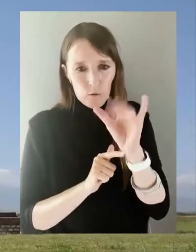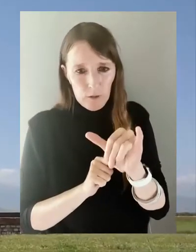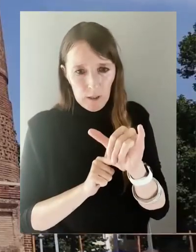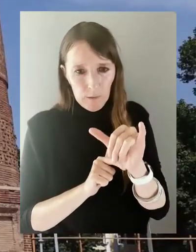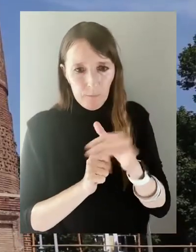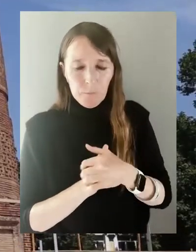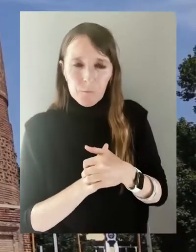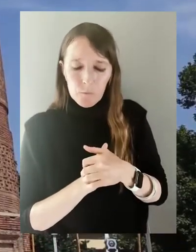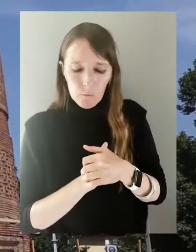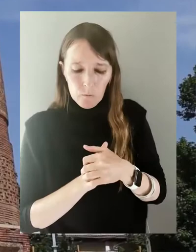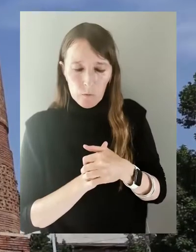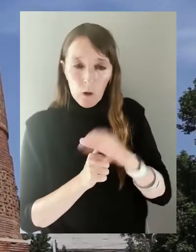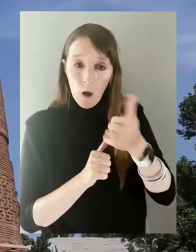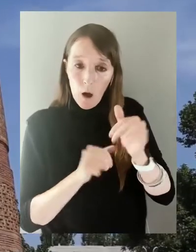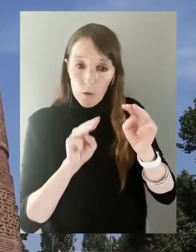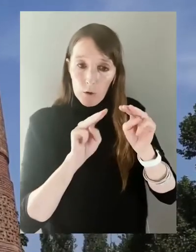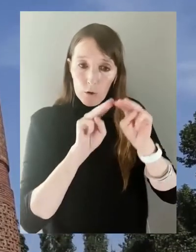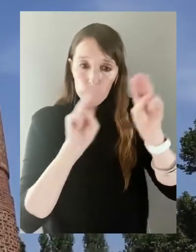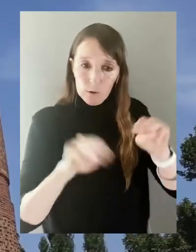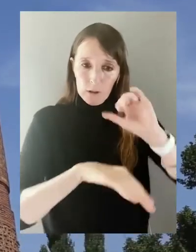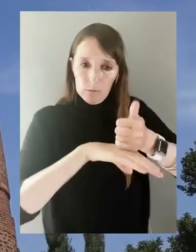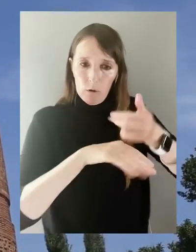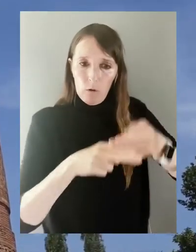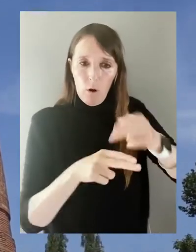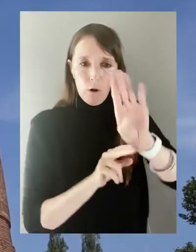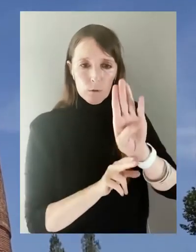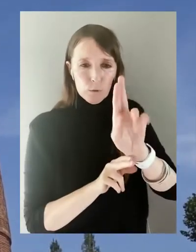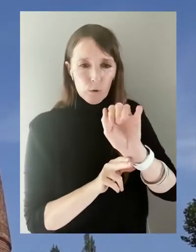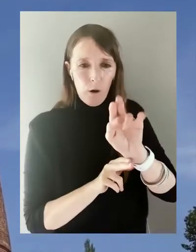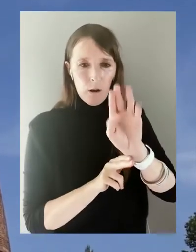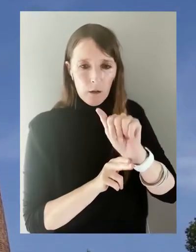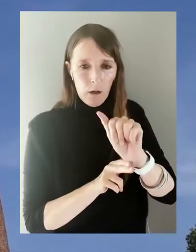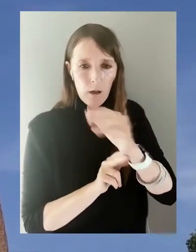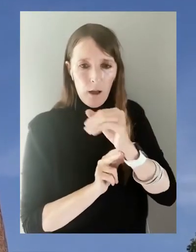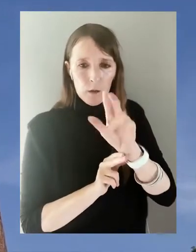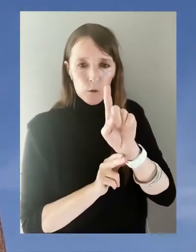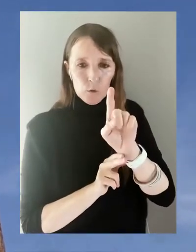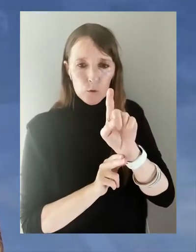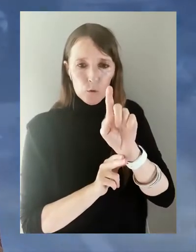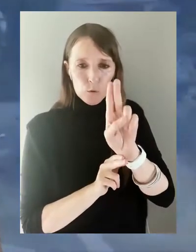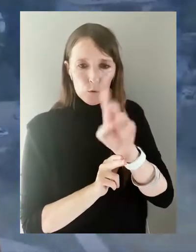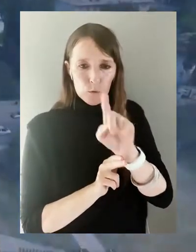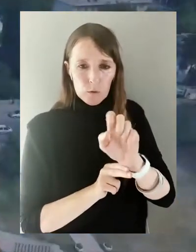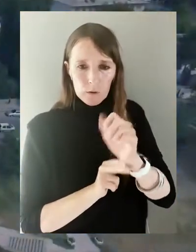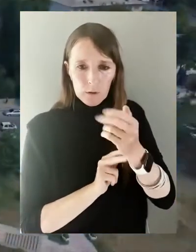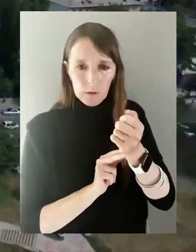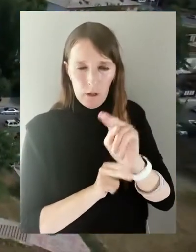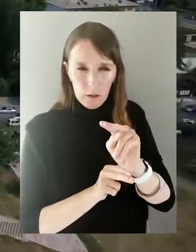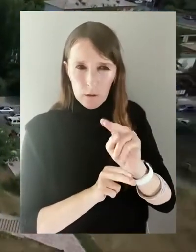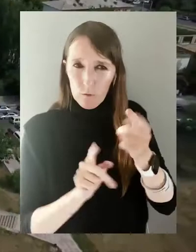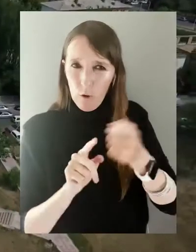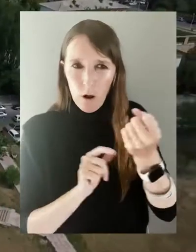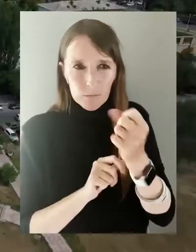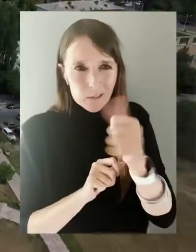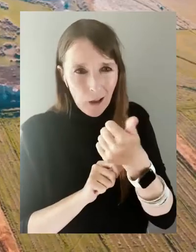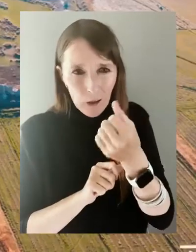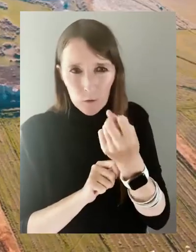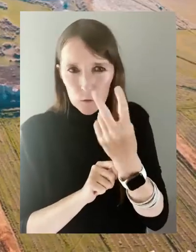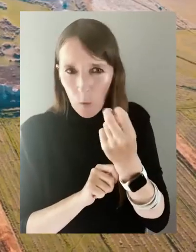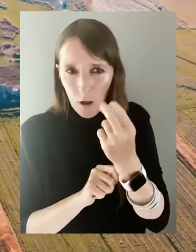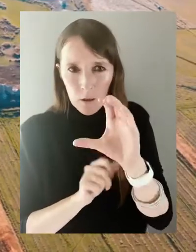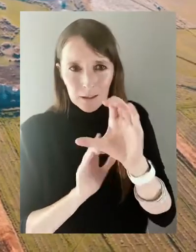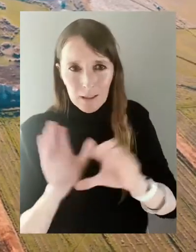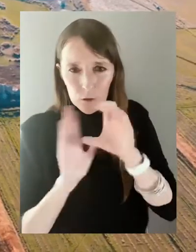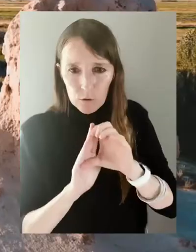Burana and Uzgen complexes from the Karahanid period from 10th to 12th centuries. Ancient cities like